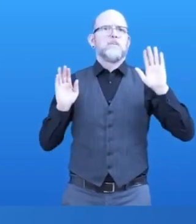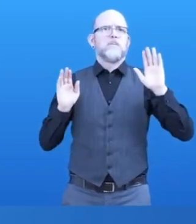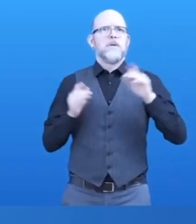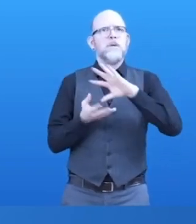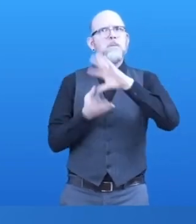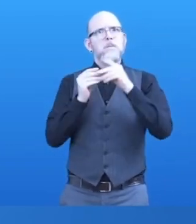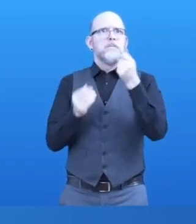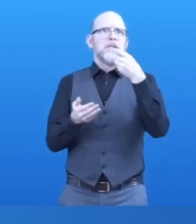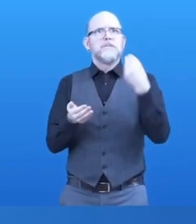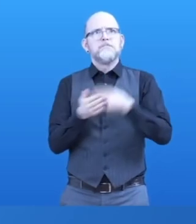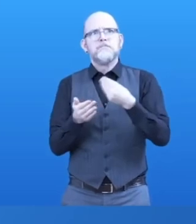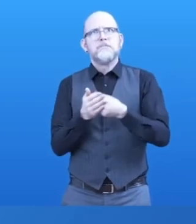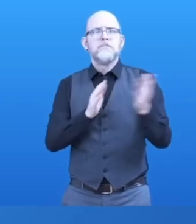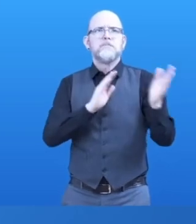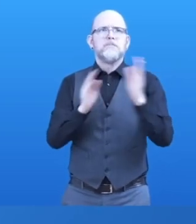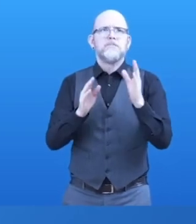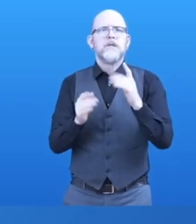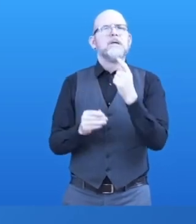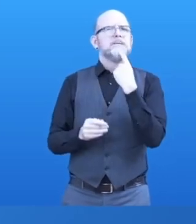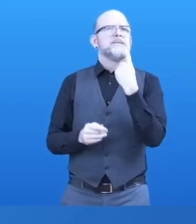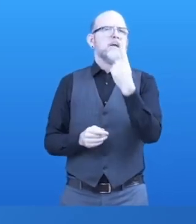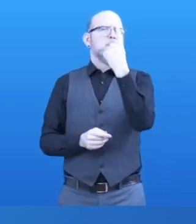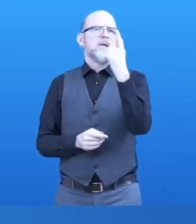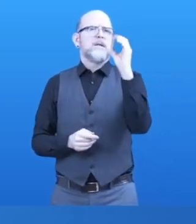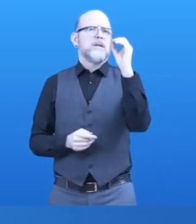costs and a retail price well above 1000 euros.